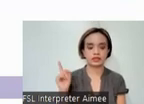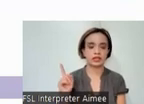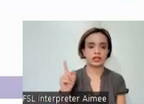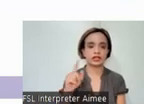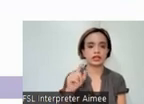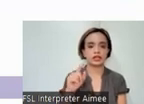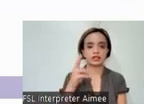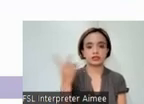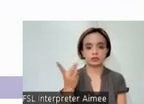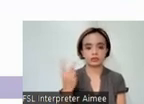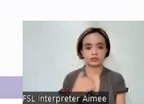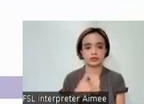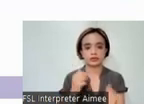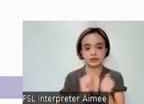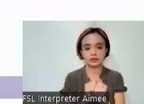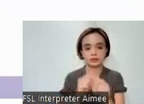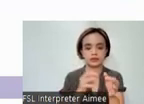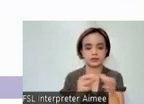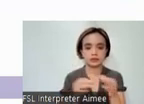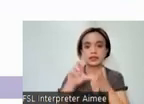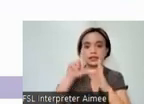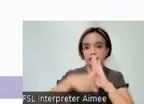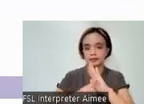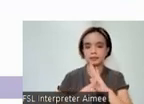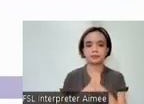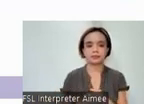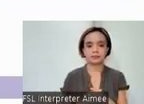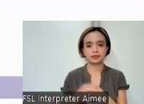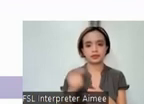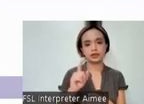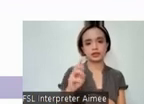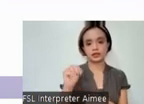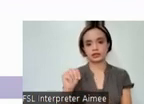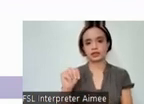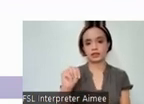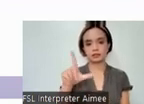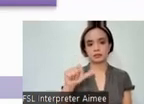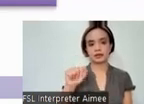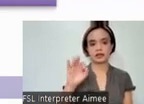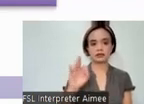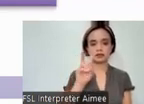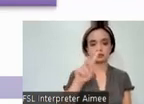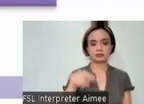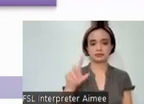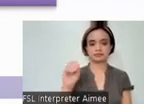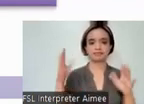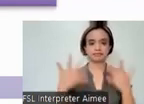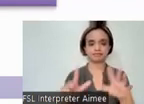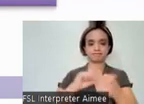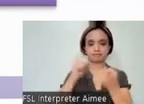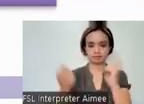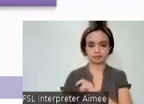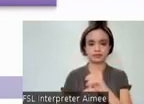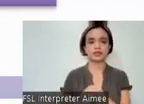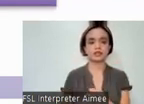on this later. The resulting revised version is now called MLAC 2.0. Lessons from the